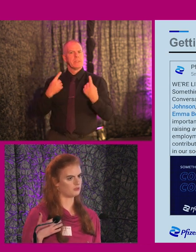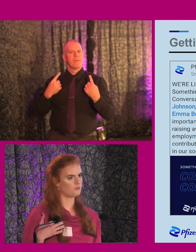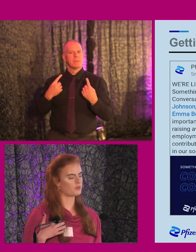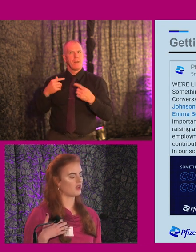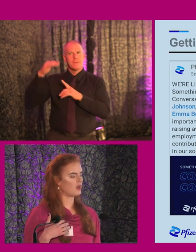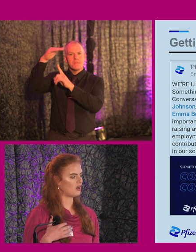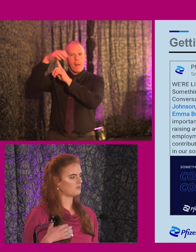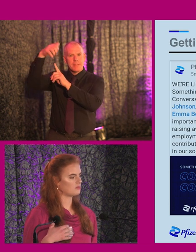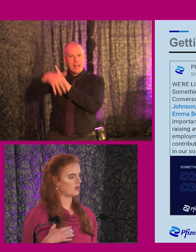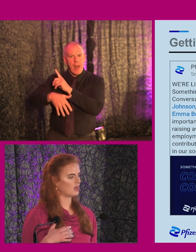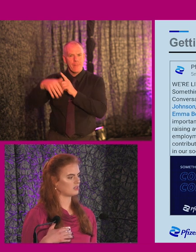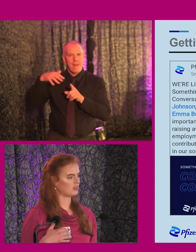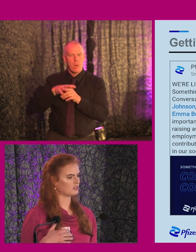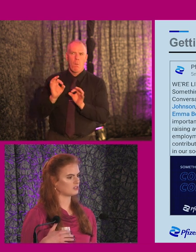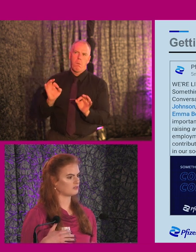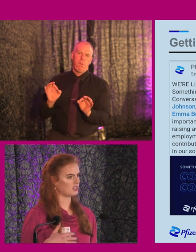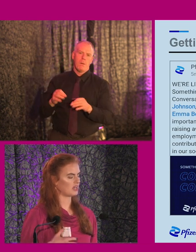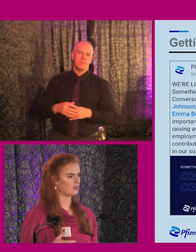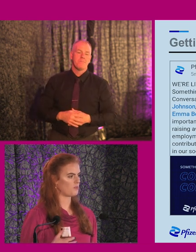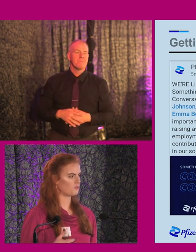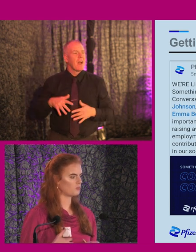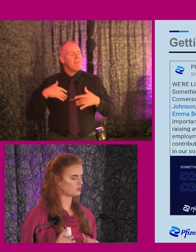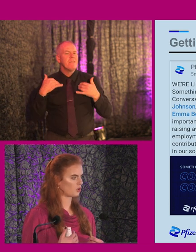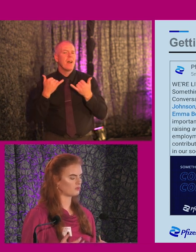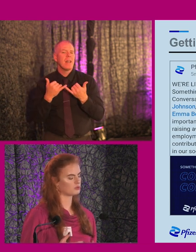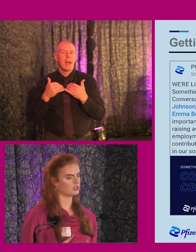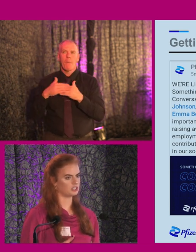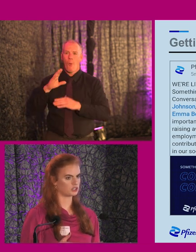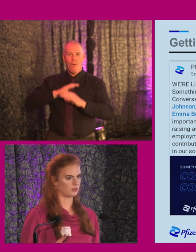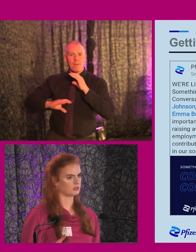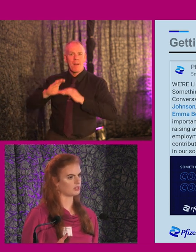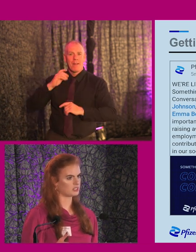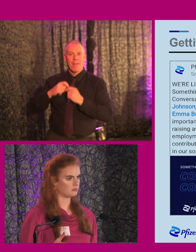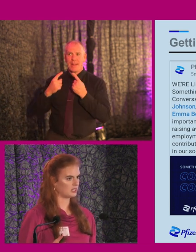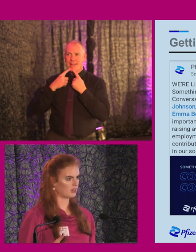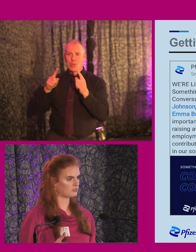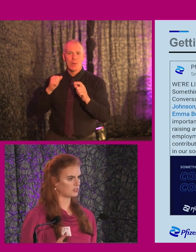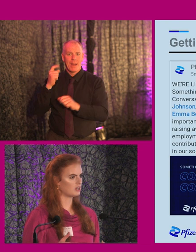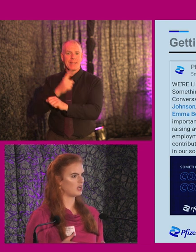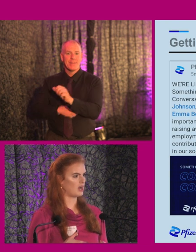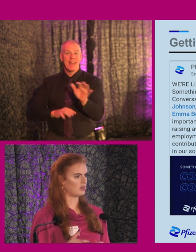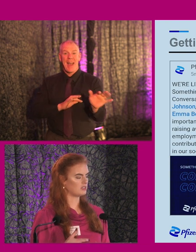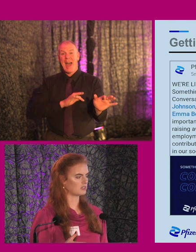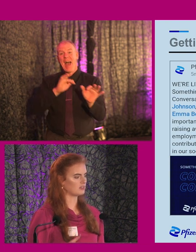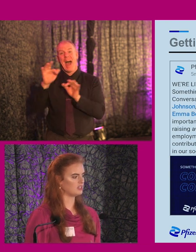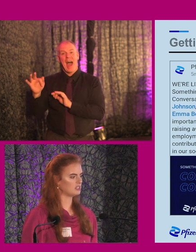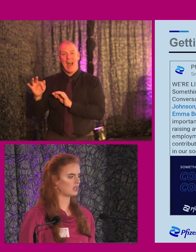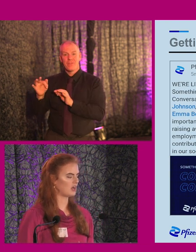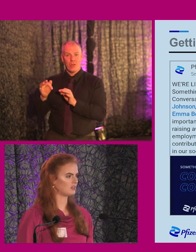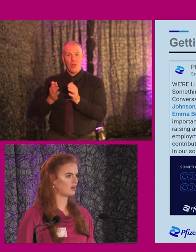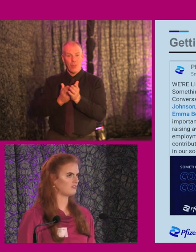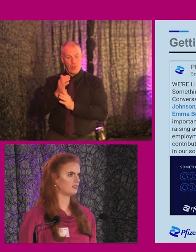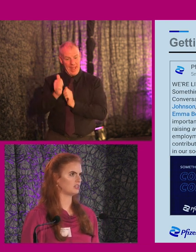top down. And I also felt like much more comfortable in disclosing my disability after these activities.